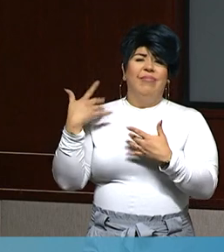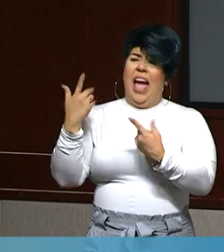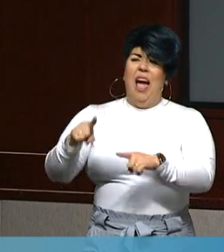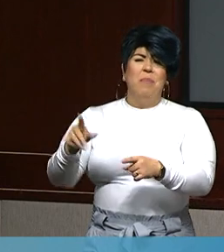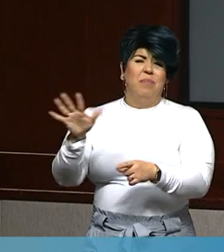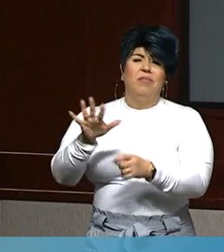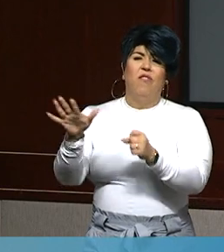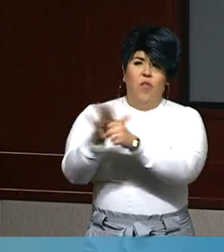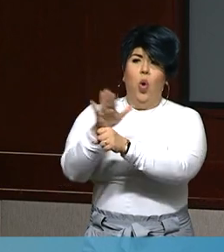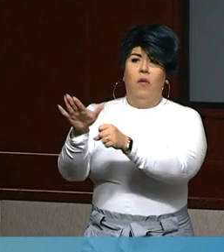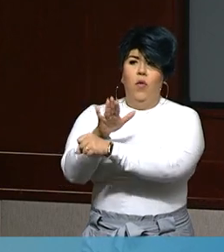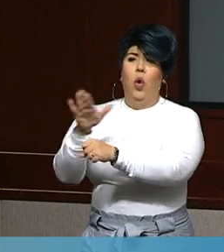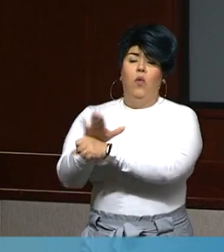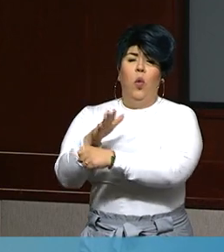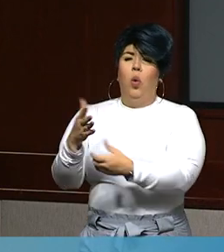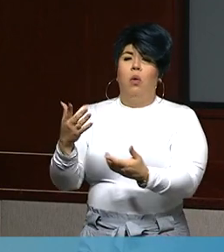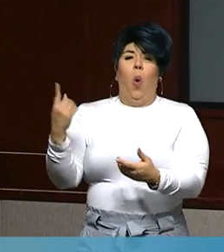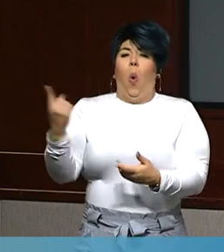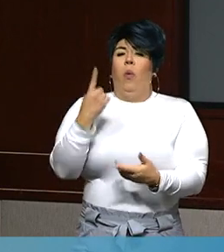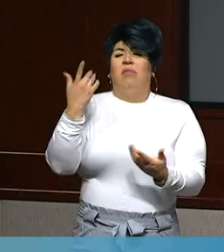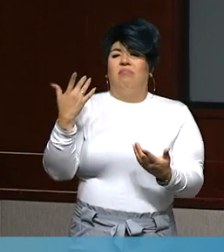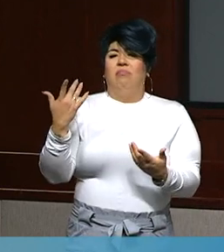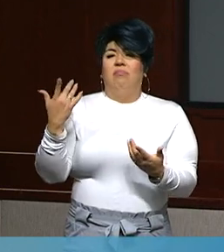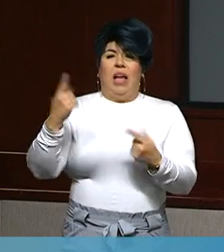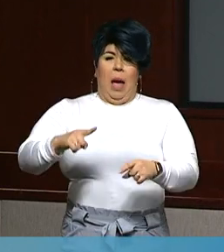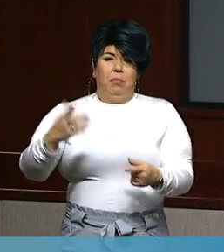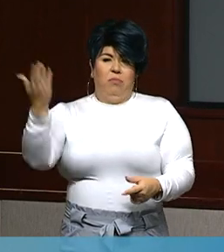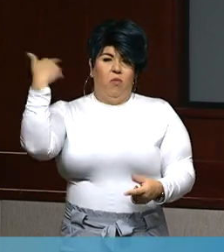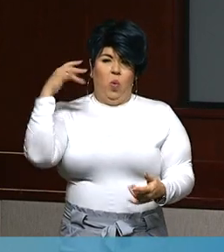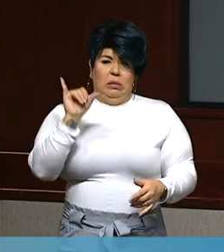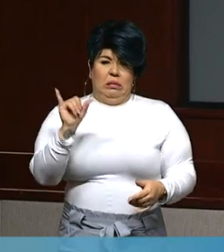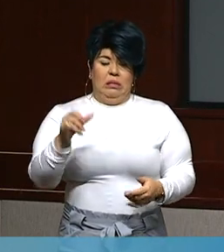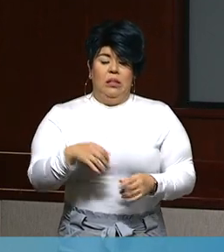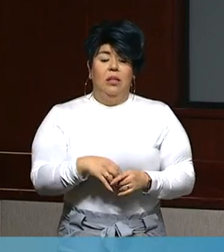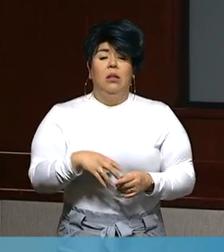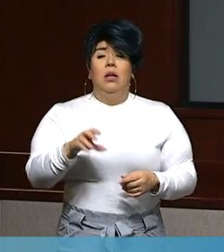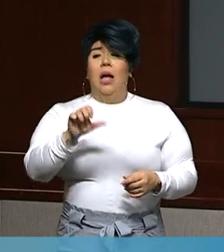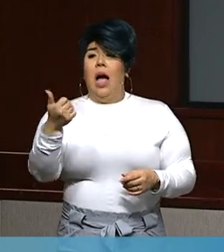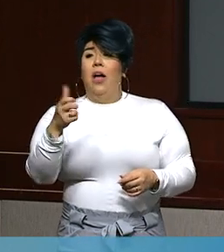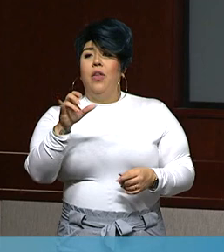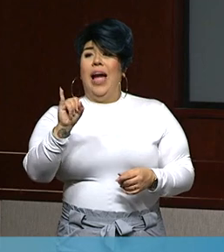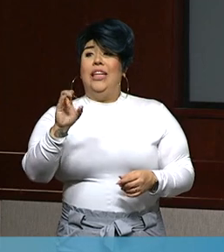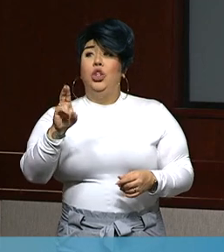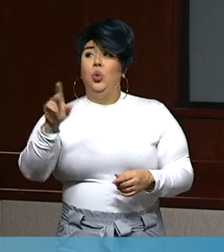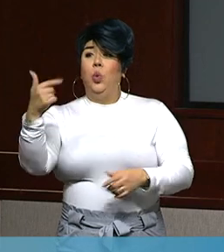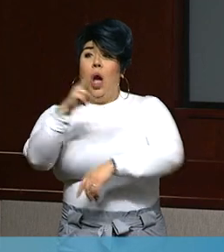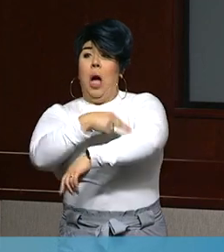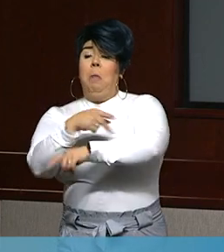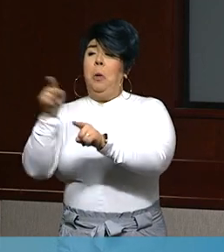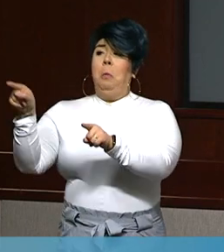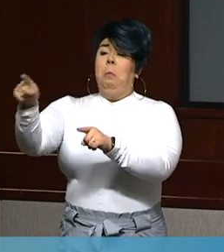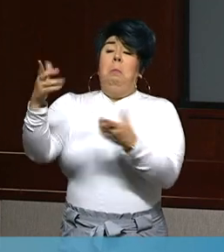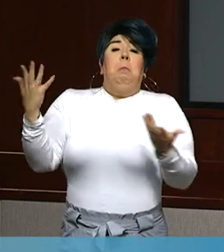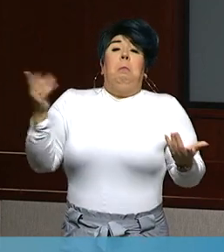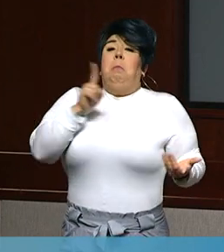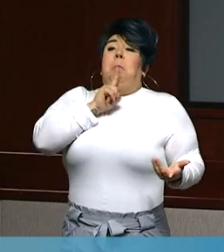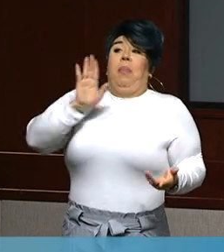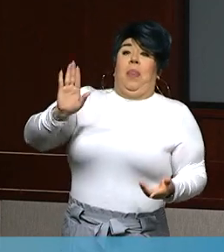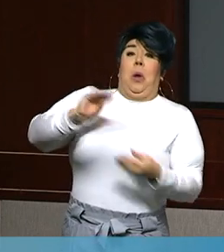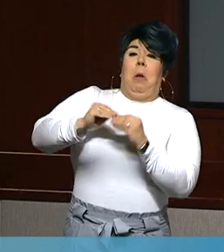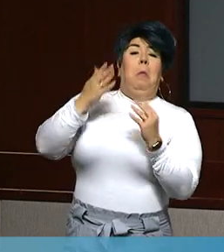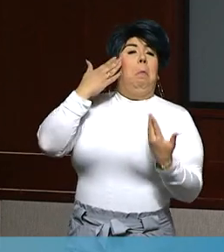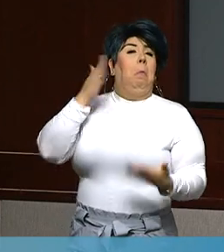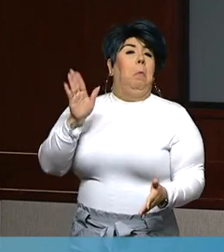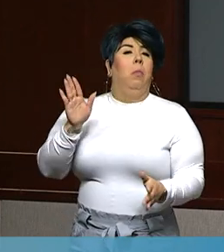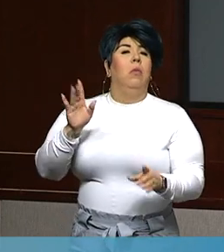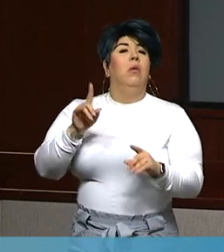fluctuation that happens in healthcare. The other ICUs, why I can't speak to their specific numbers today in my conversations